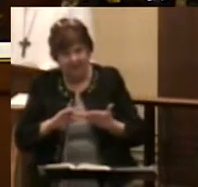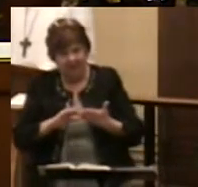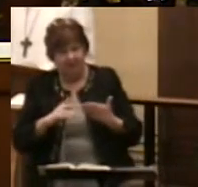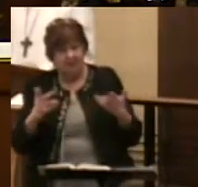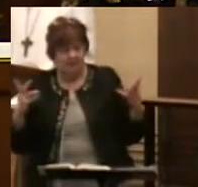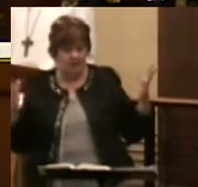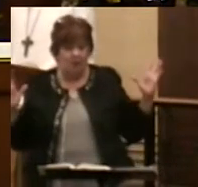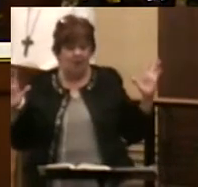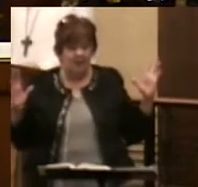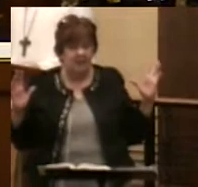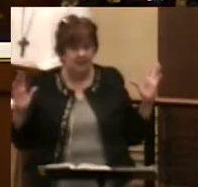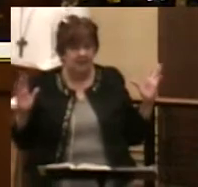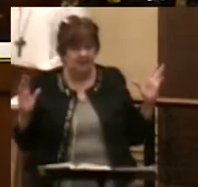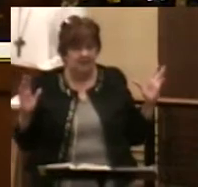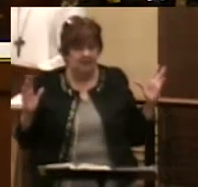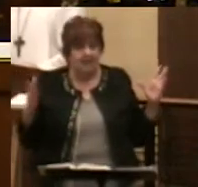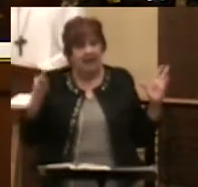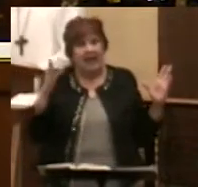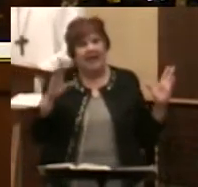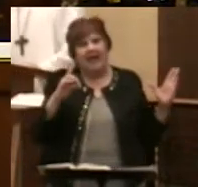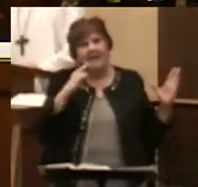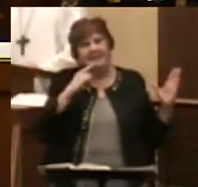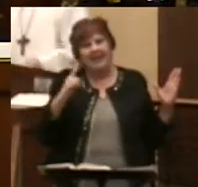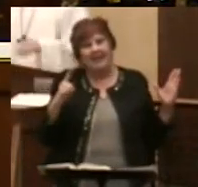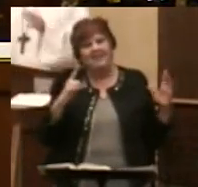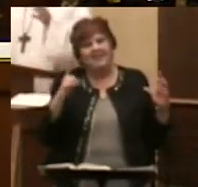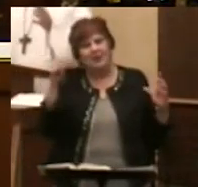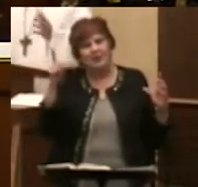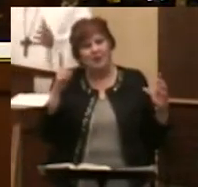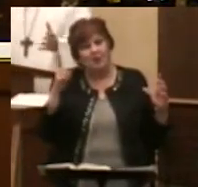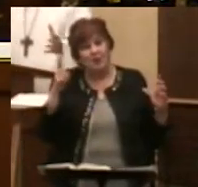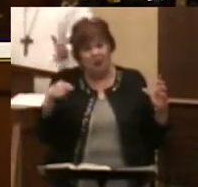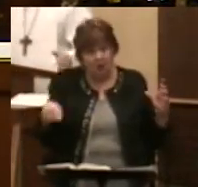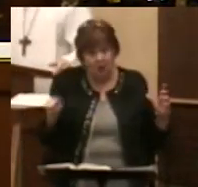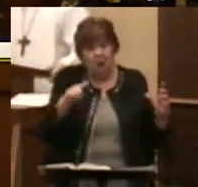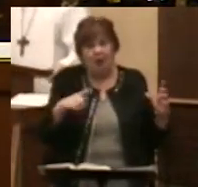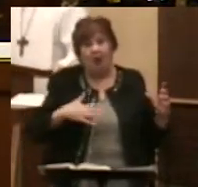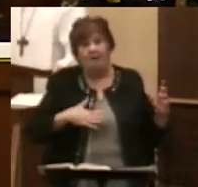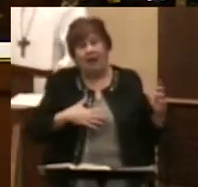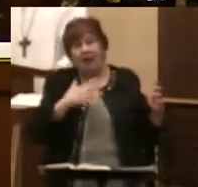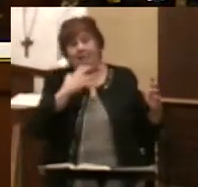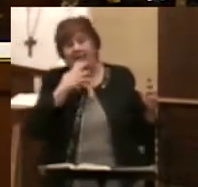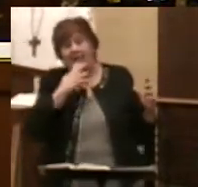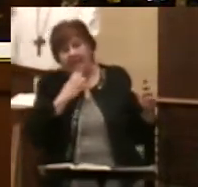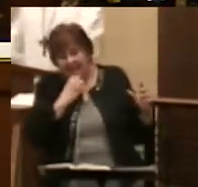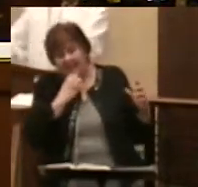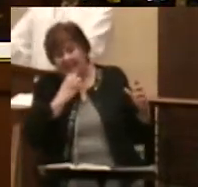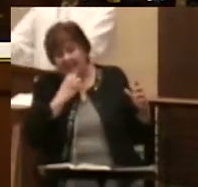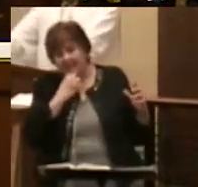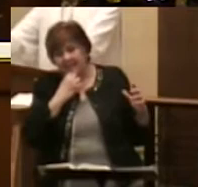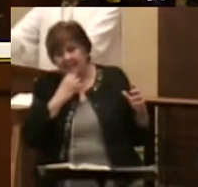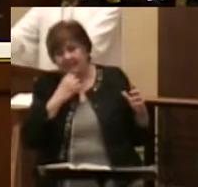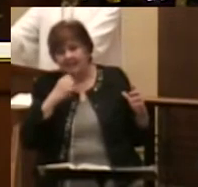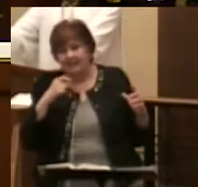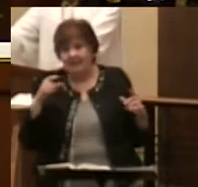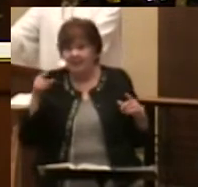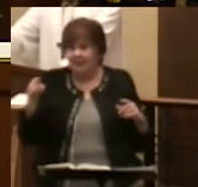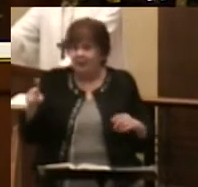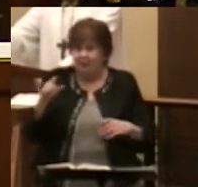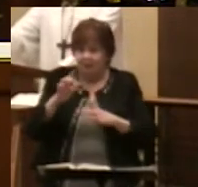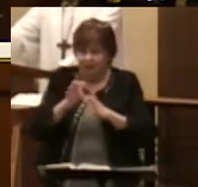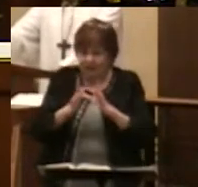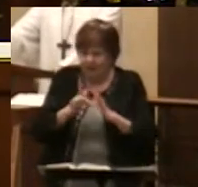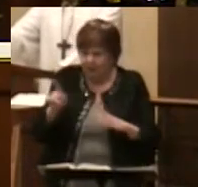it is. God said to Jesus you are my beloved son with you I am well pleased.